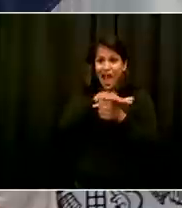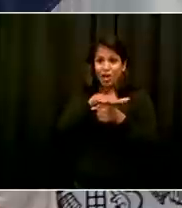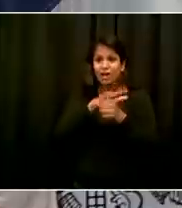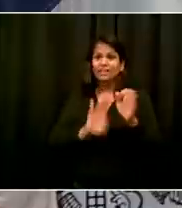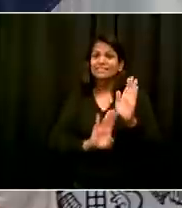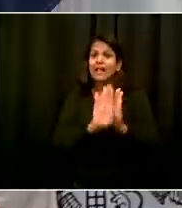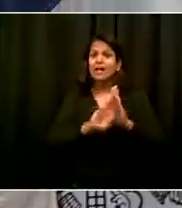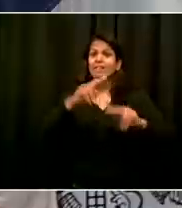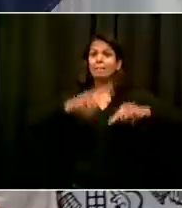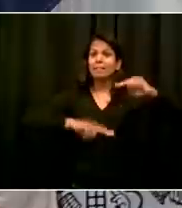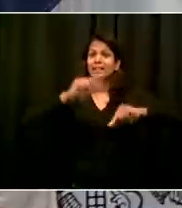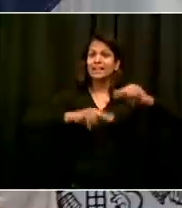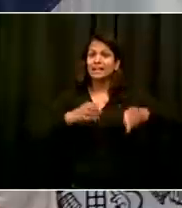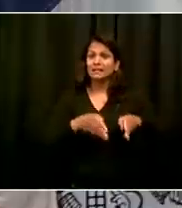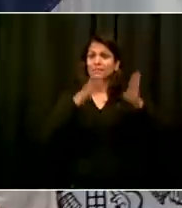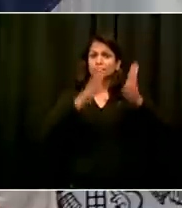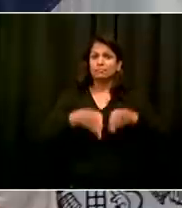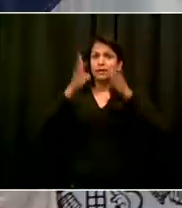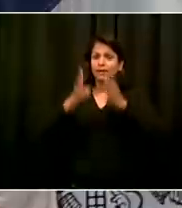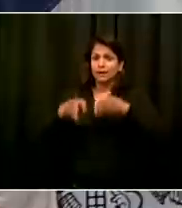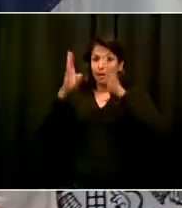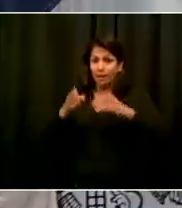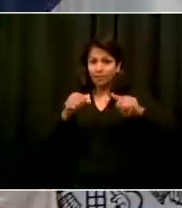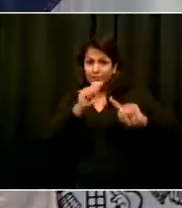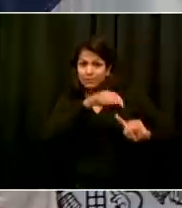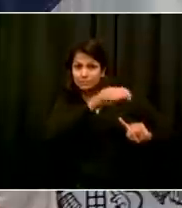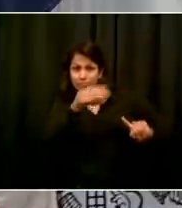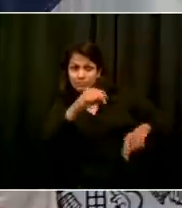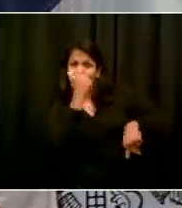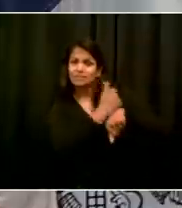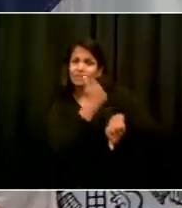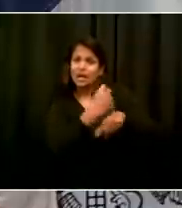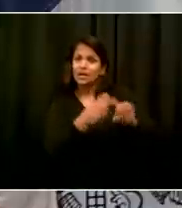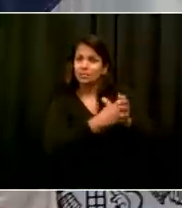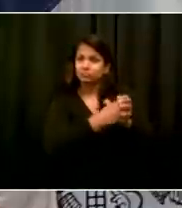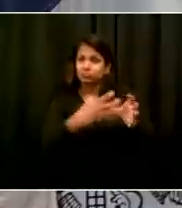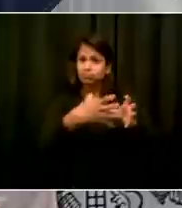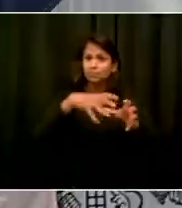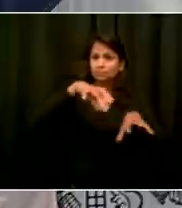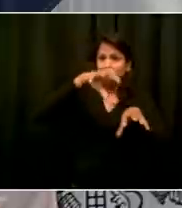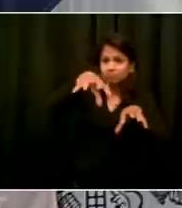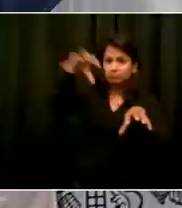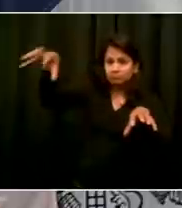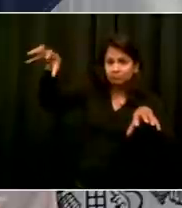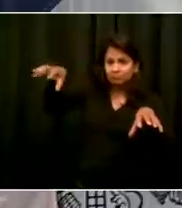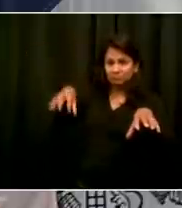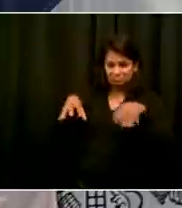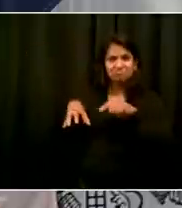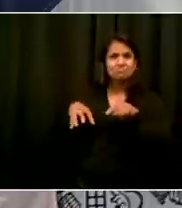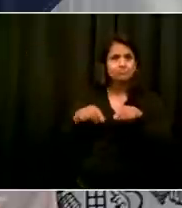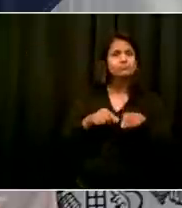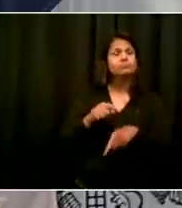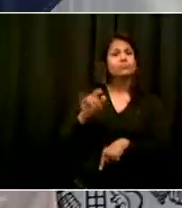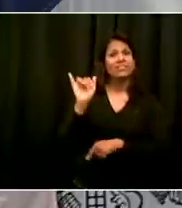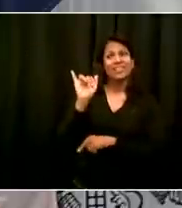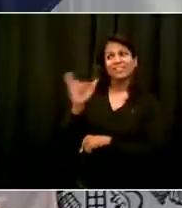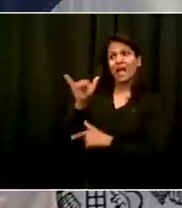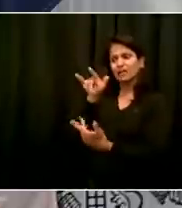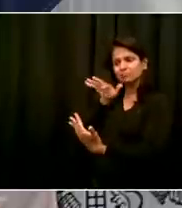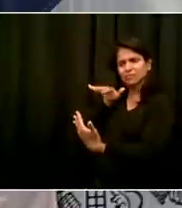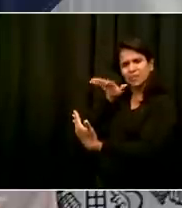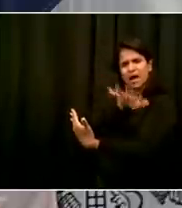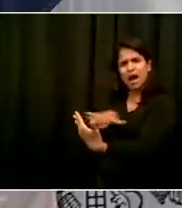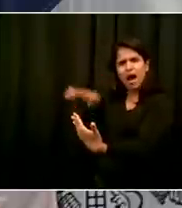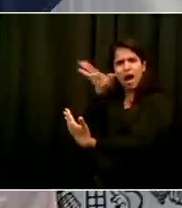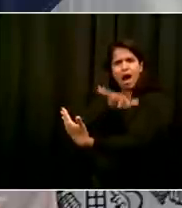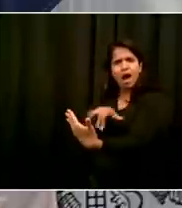12 stories will be detrimental with shadows cast over it. And the city put into place height restrictions. So what